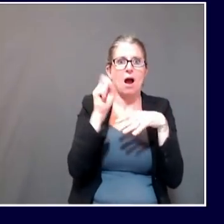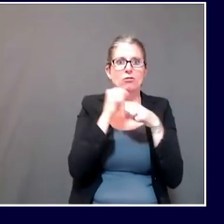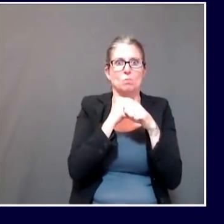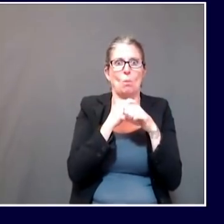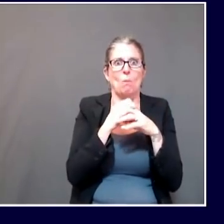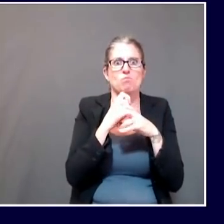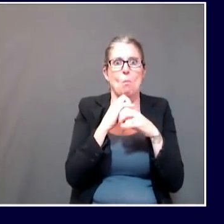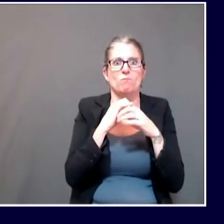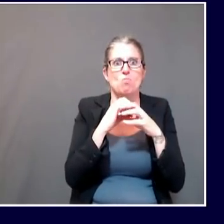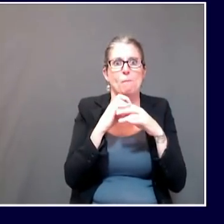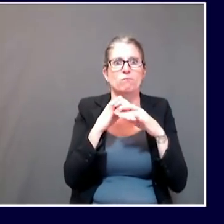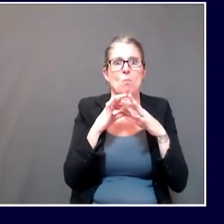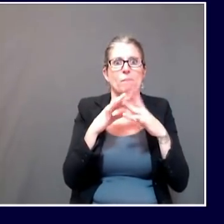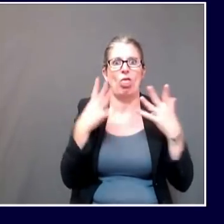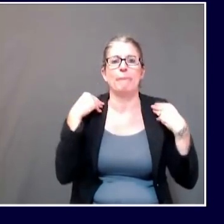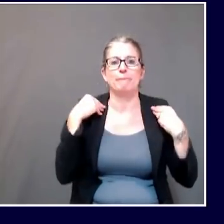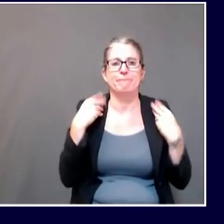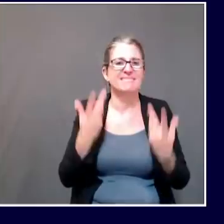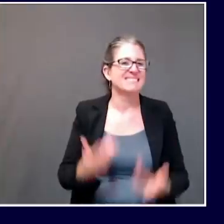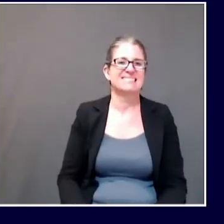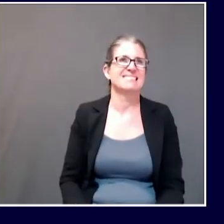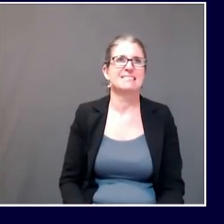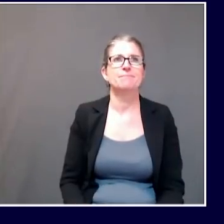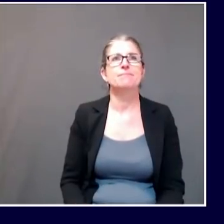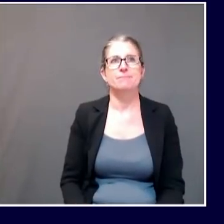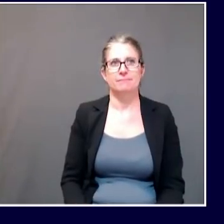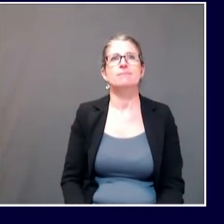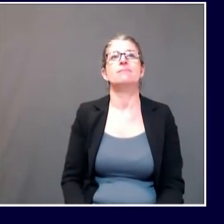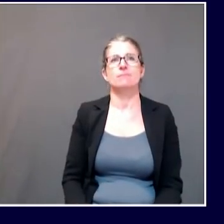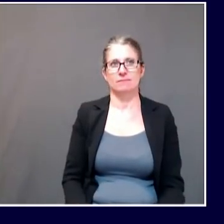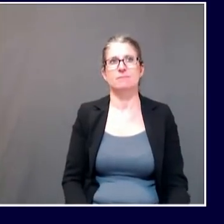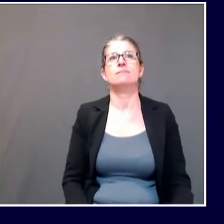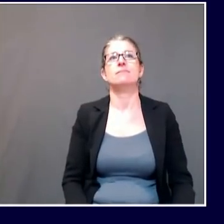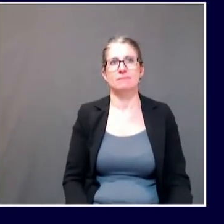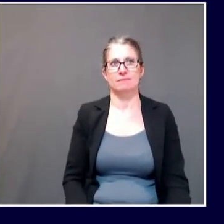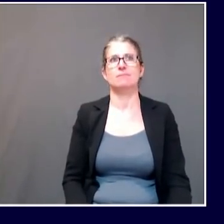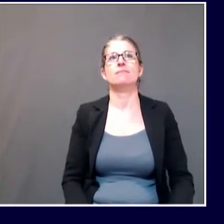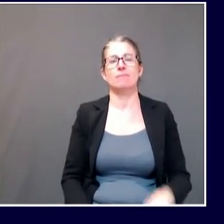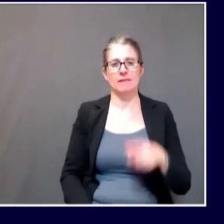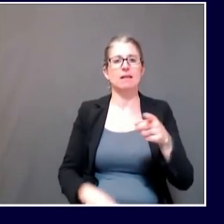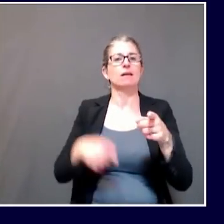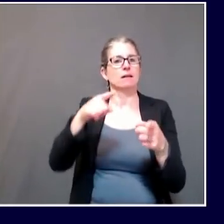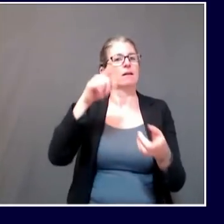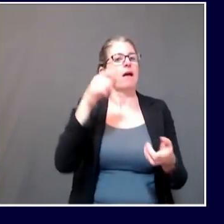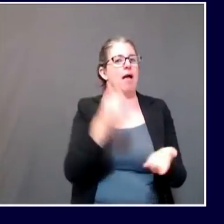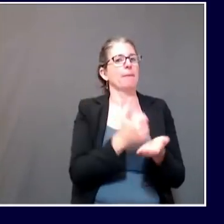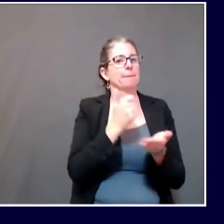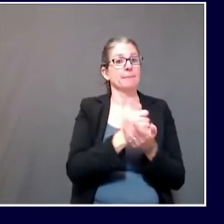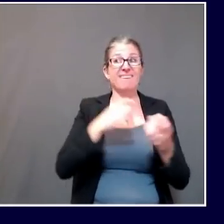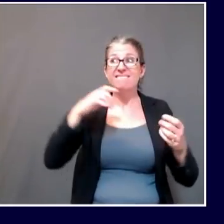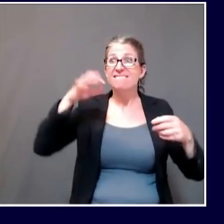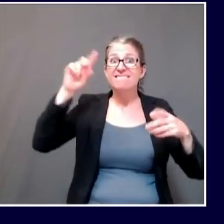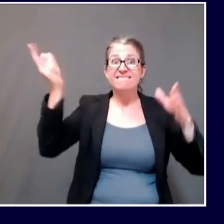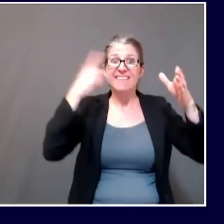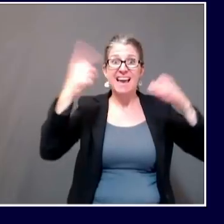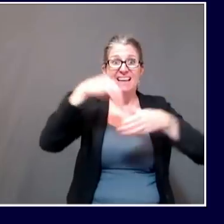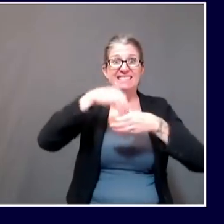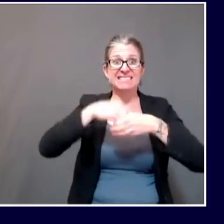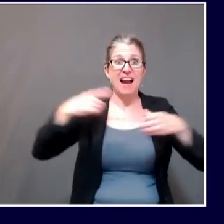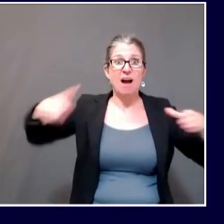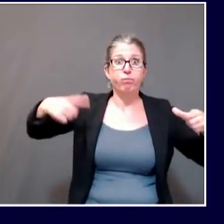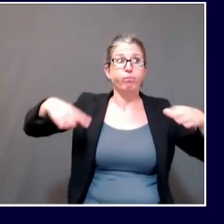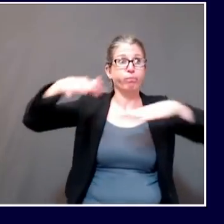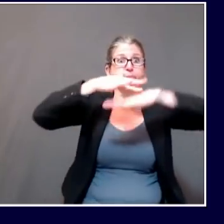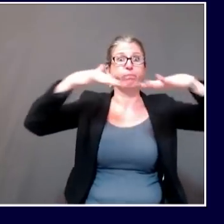I'm going to turn now to David Ede at WGME. Good afternoon, Dr. Shaw, Commissioner Lambrou, and Commissioner